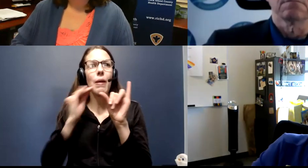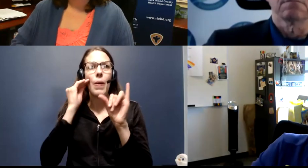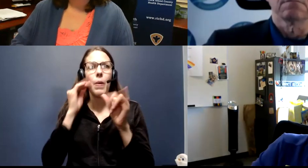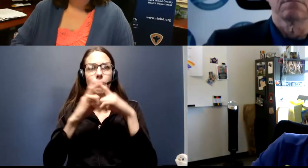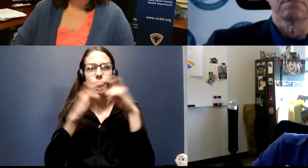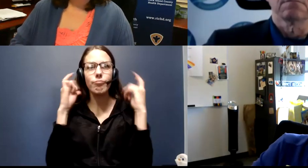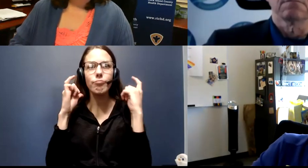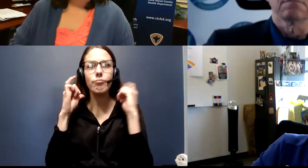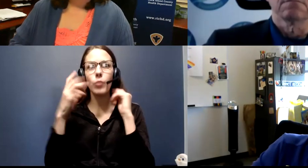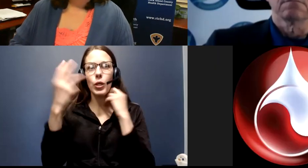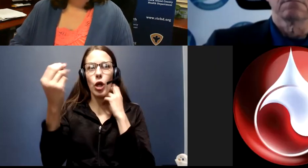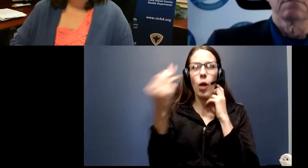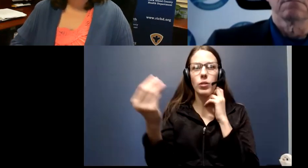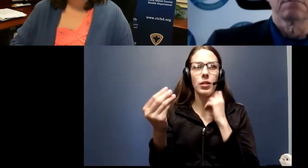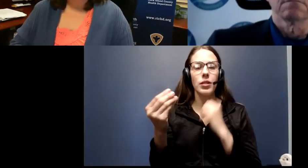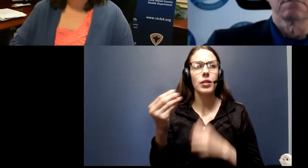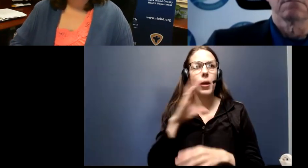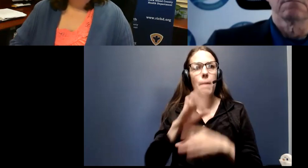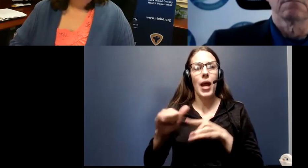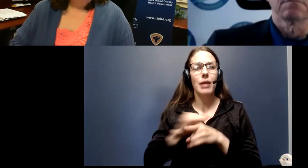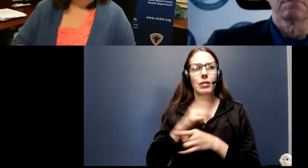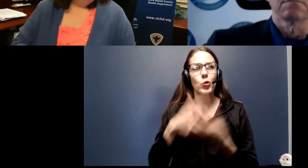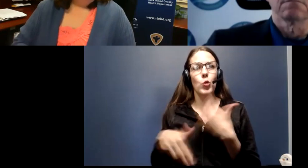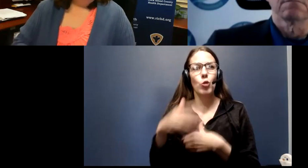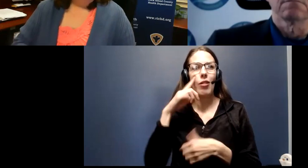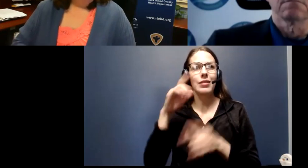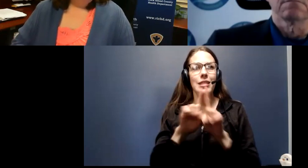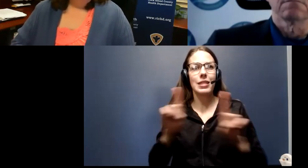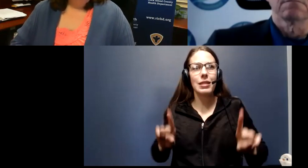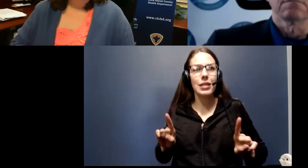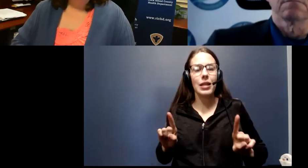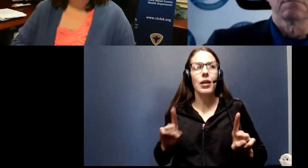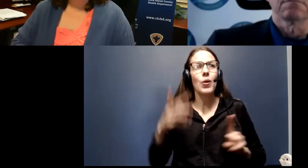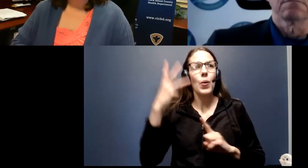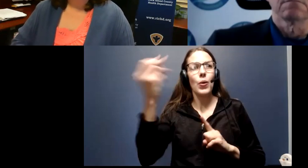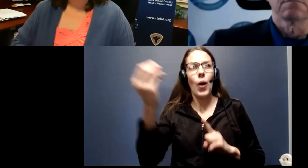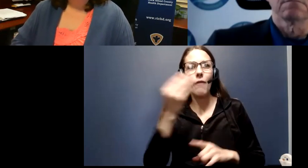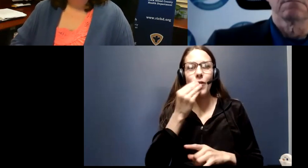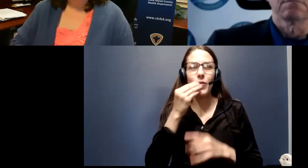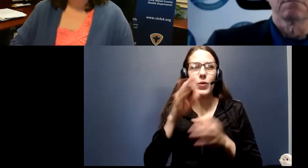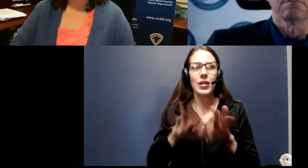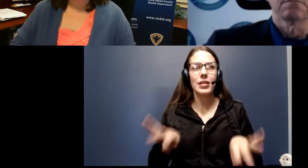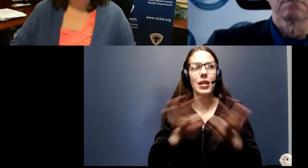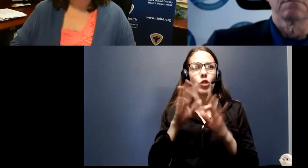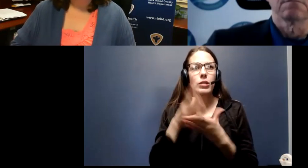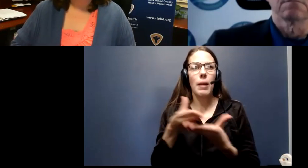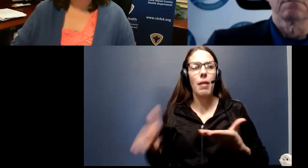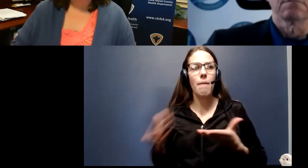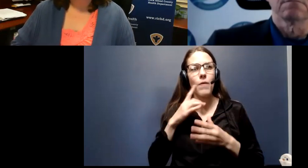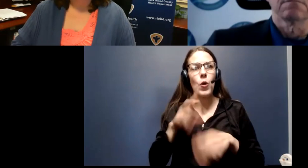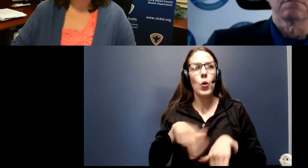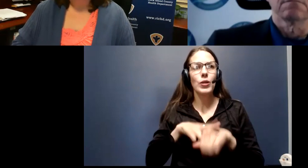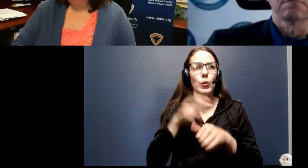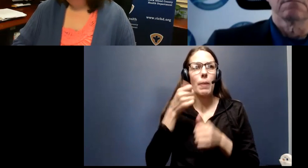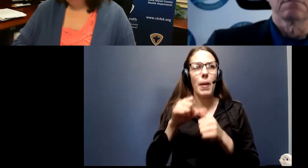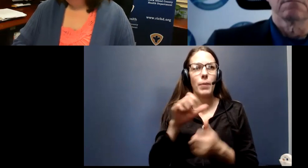covering when you're out, and practice social distancing when we go out for food or essential supplies. And of course, remember to wash your